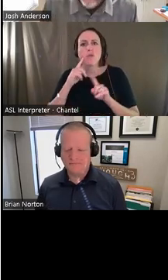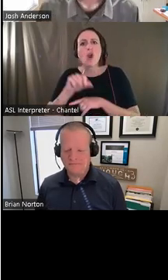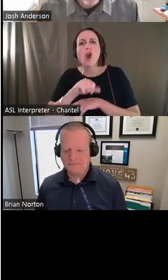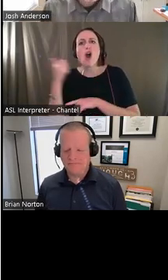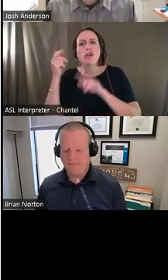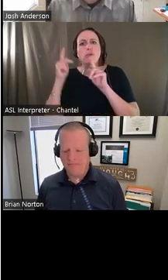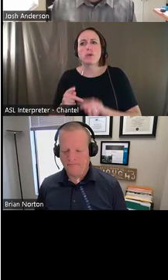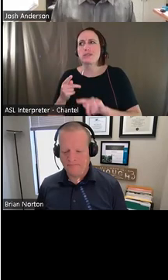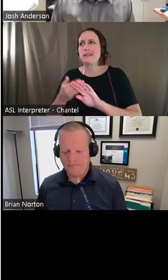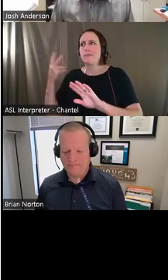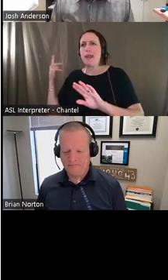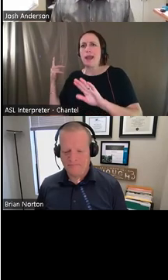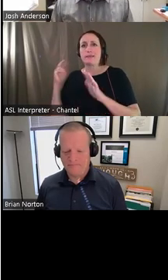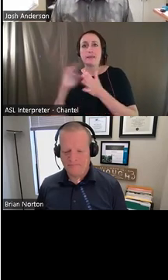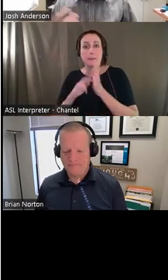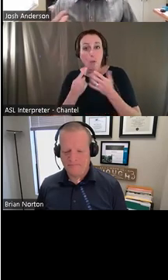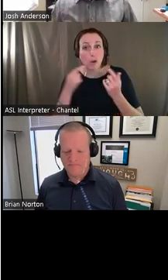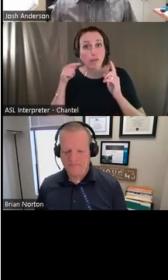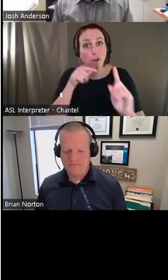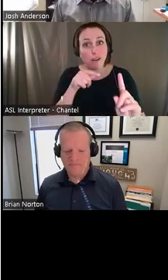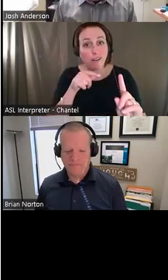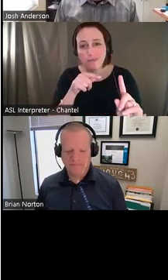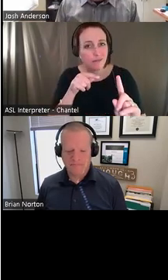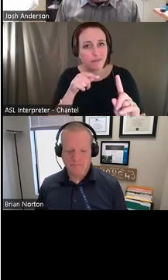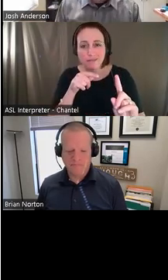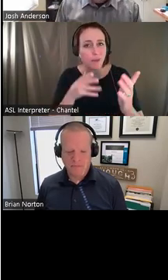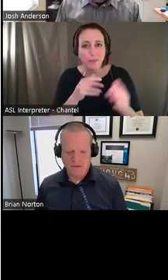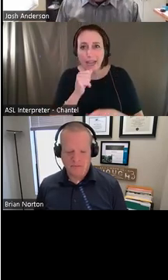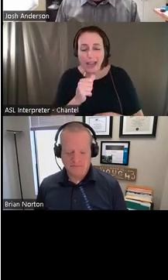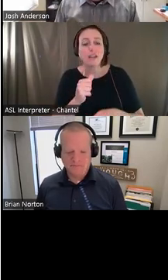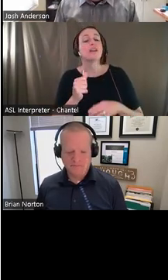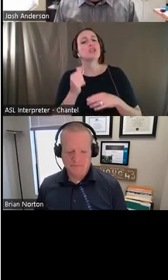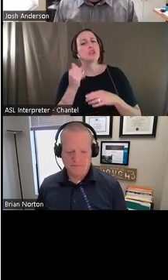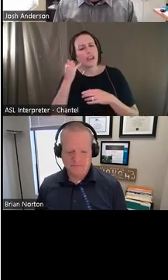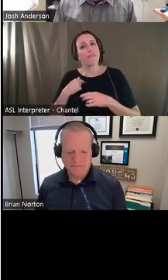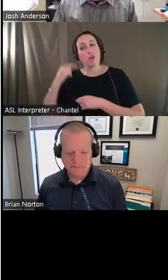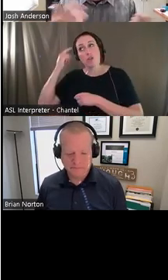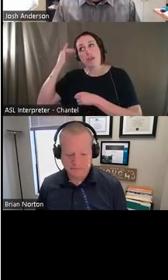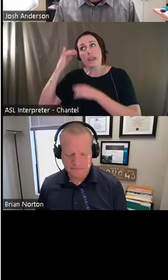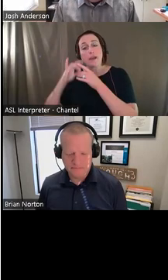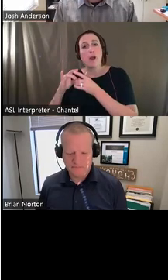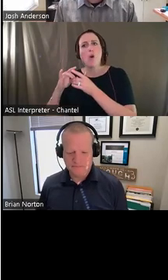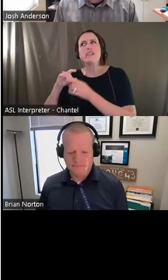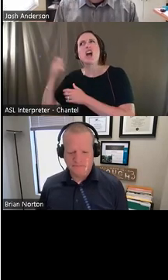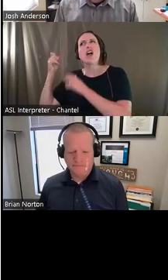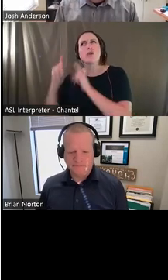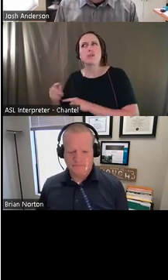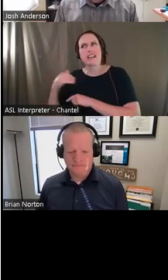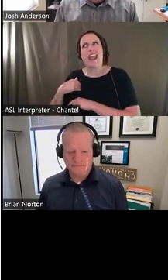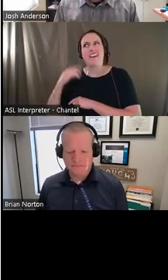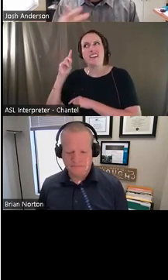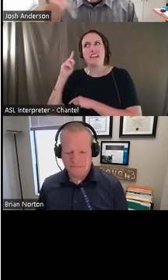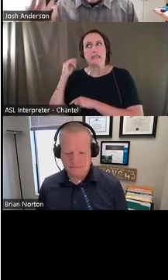one person with that disability. If you walk into the evaluation thinking, oh, this individual has insert disability